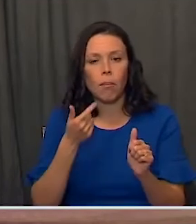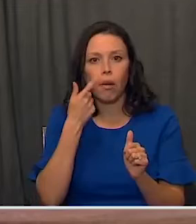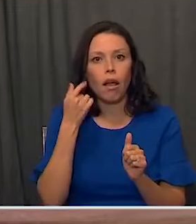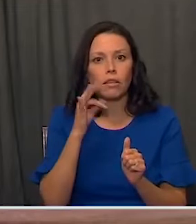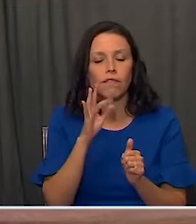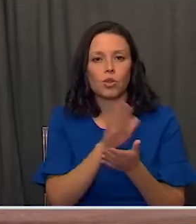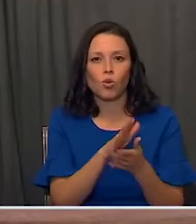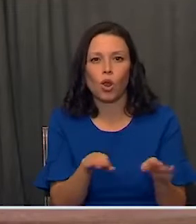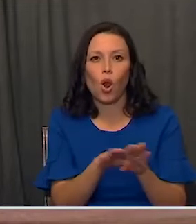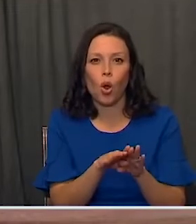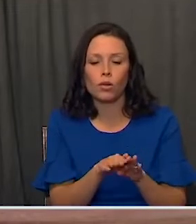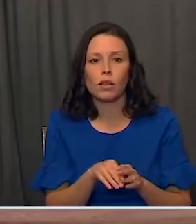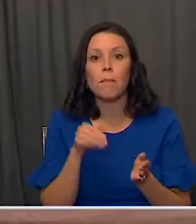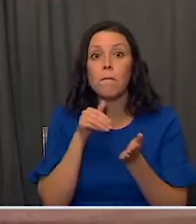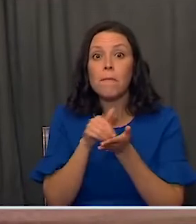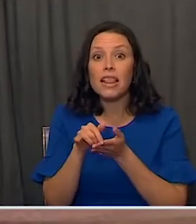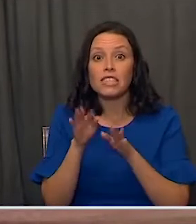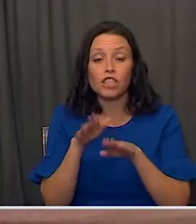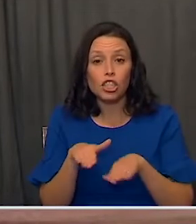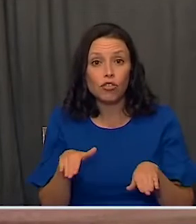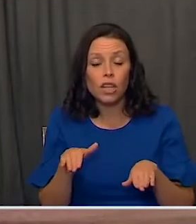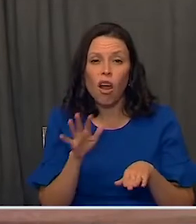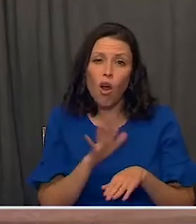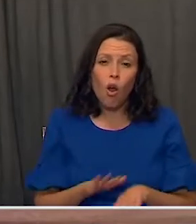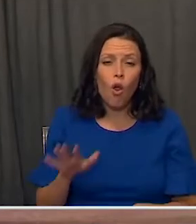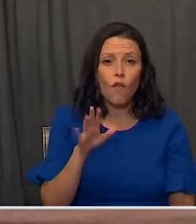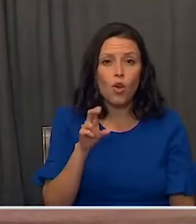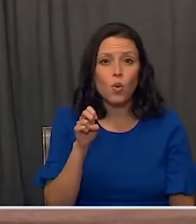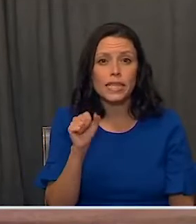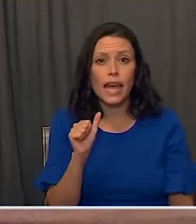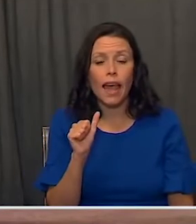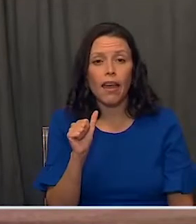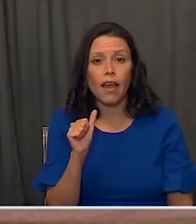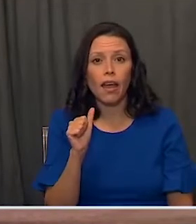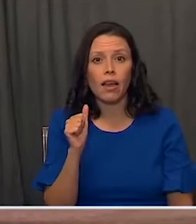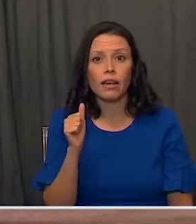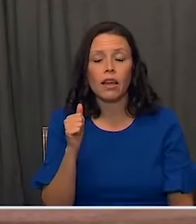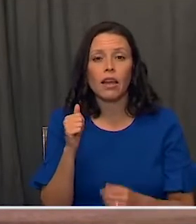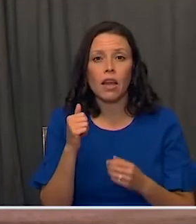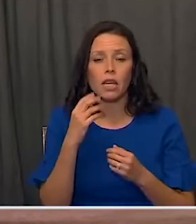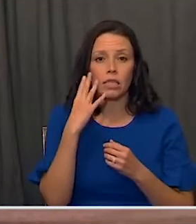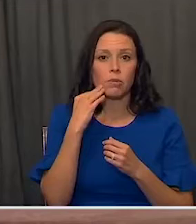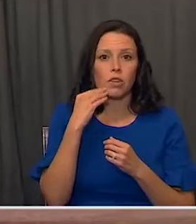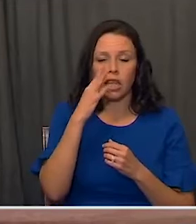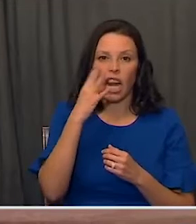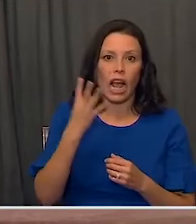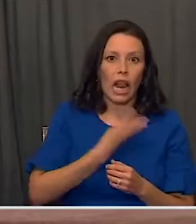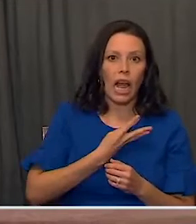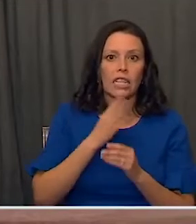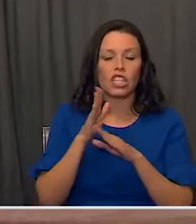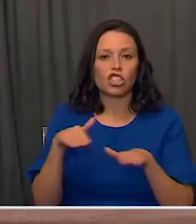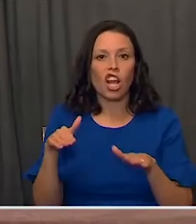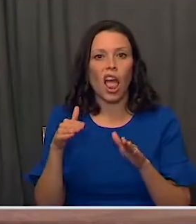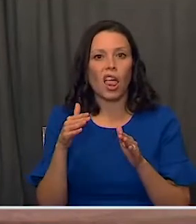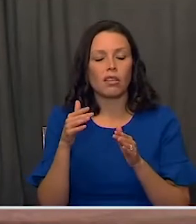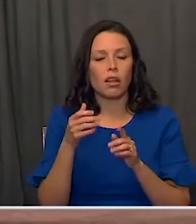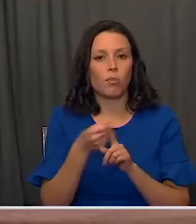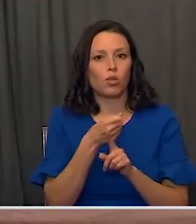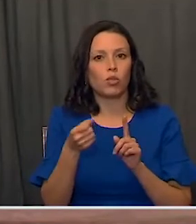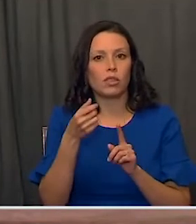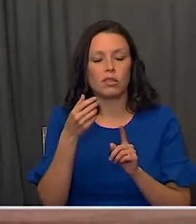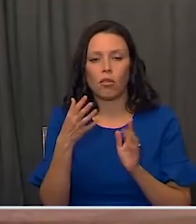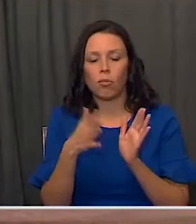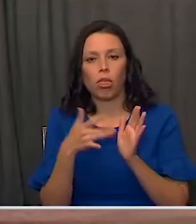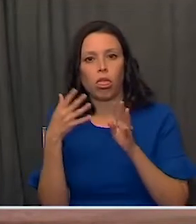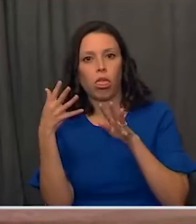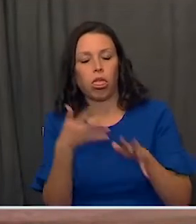schools. We know that millions of children across the country are experiencing child abuse and neglect that goes undetected due to lack